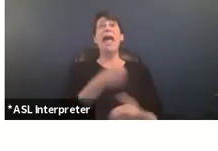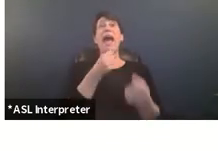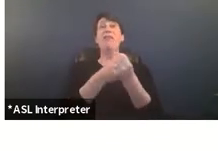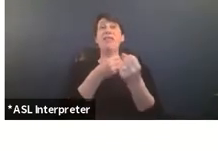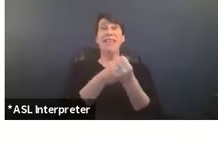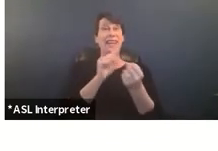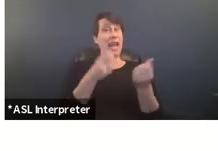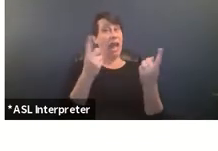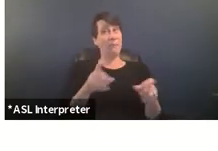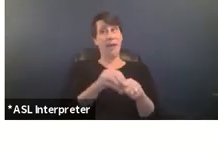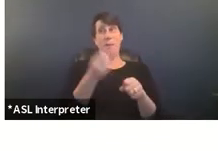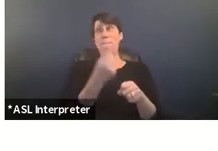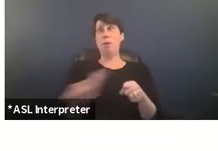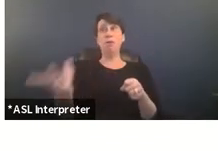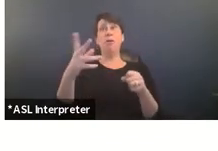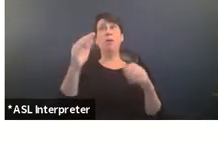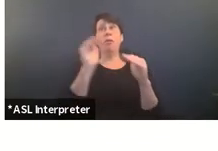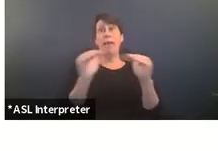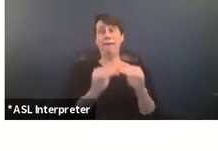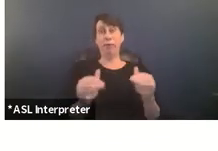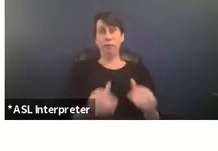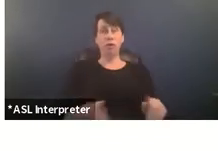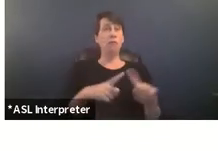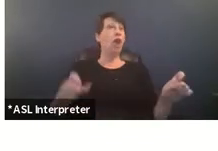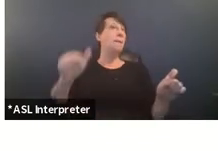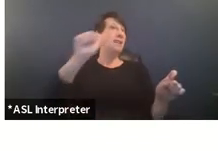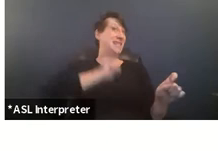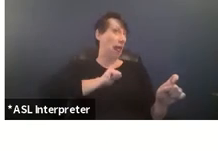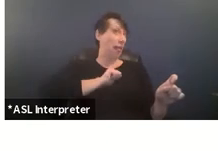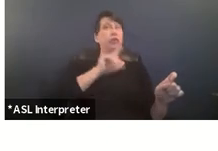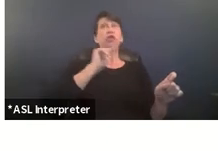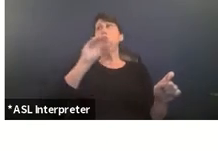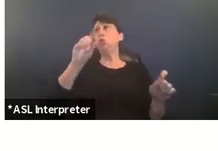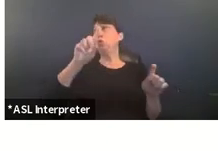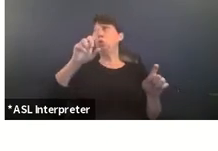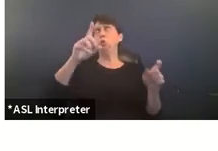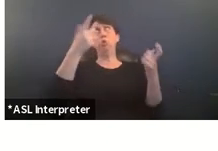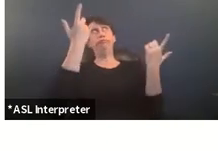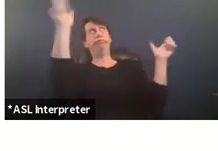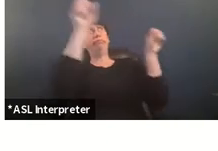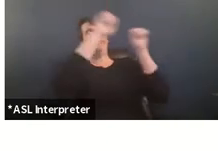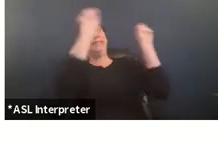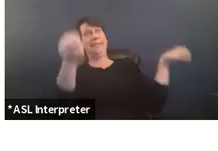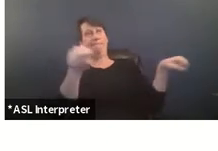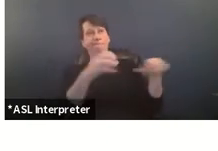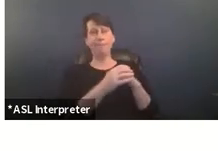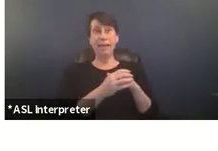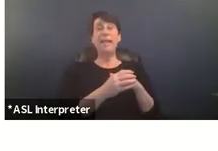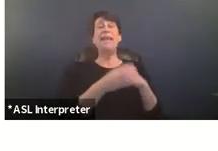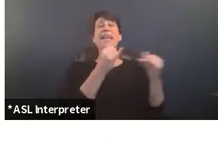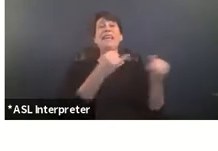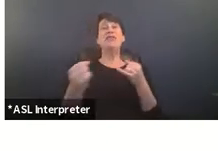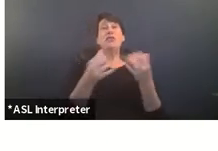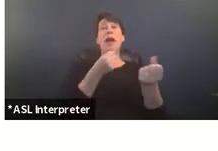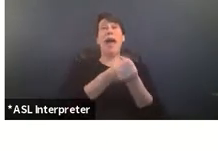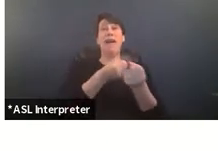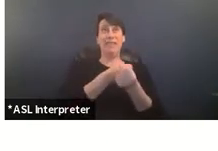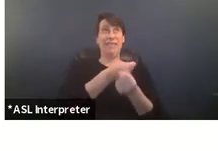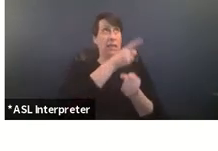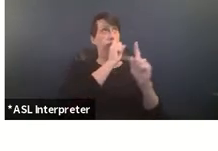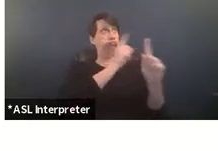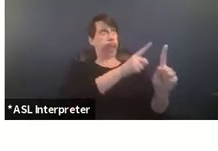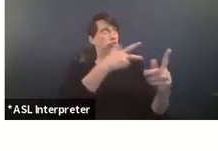occur at multiple levels ranging from self to the system um and individual advocacy is employed to change the